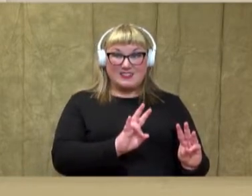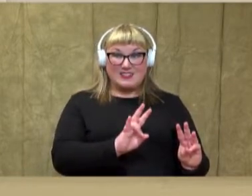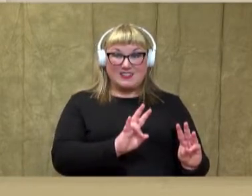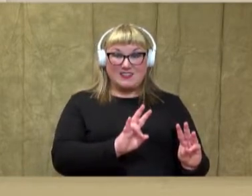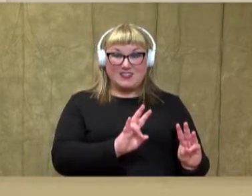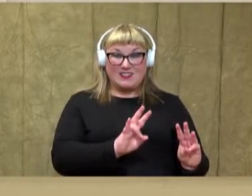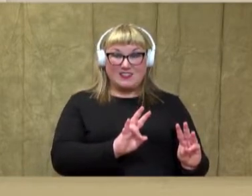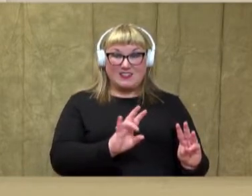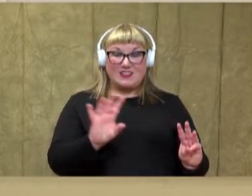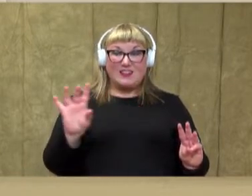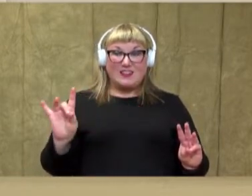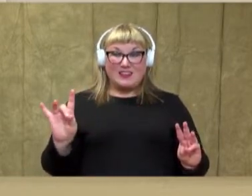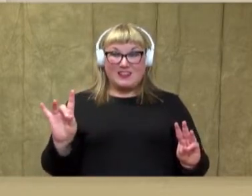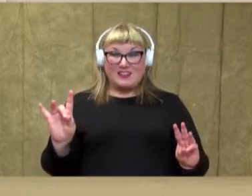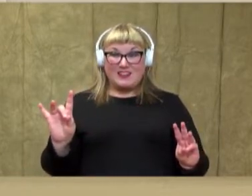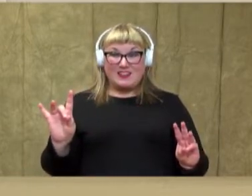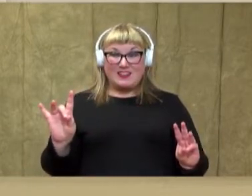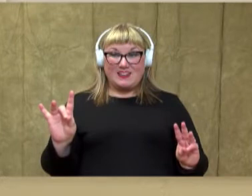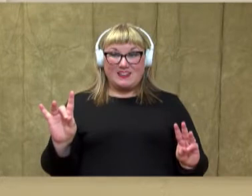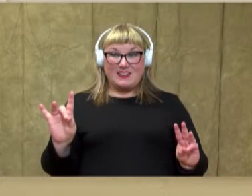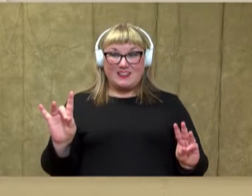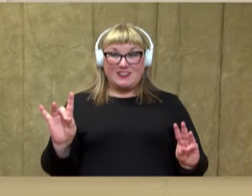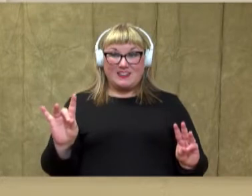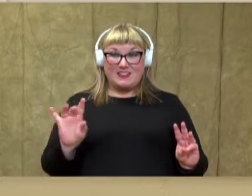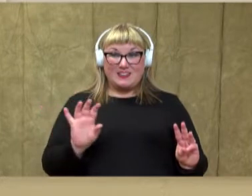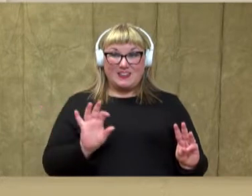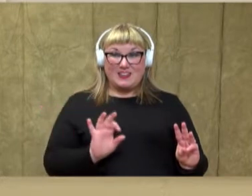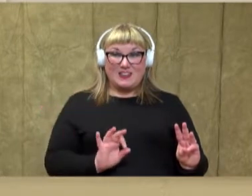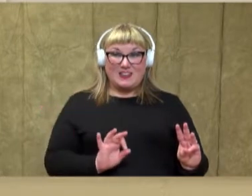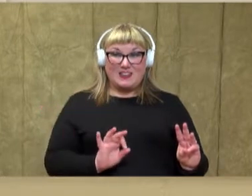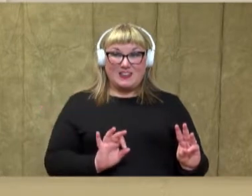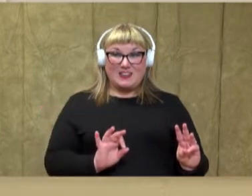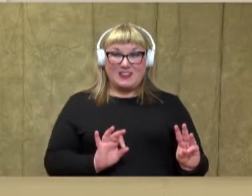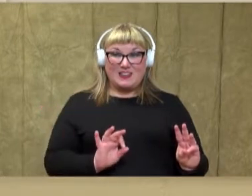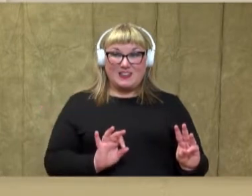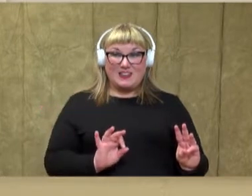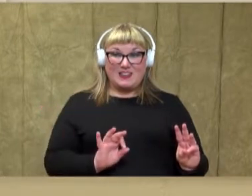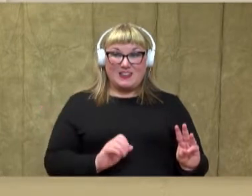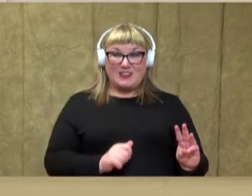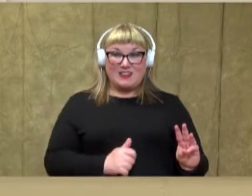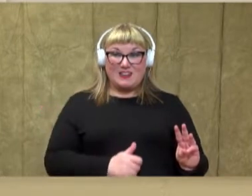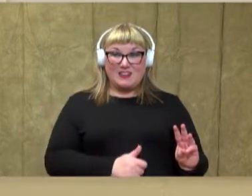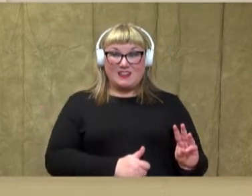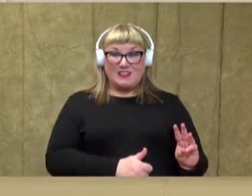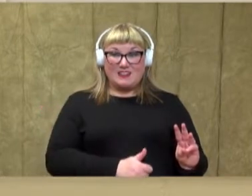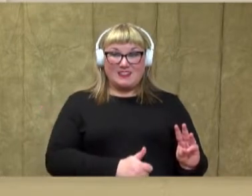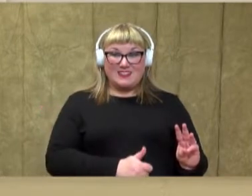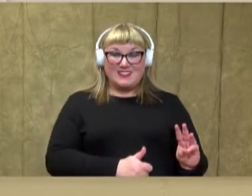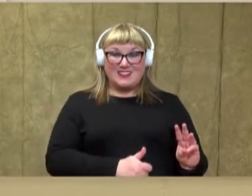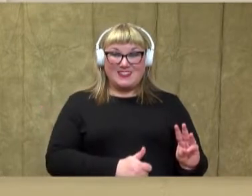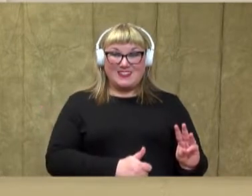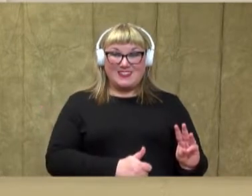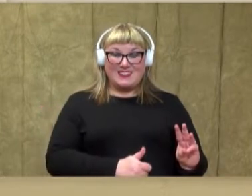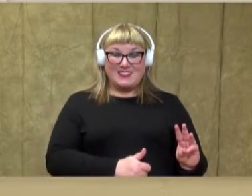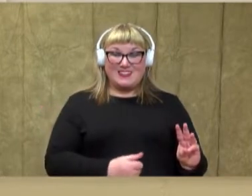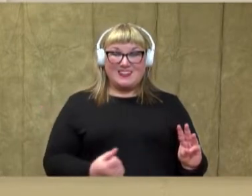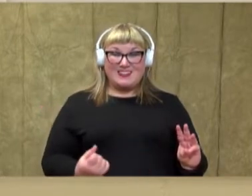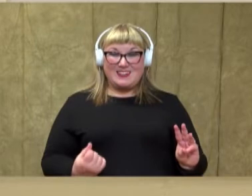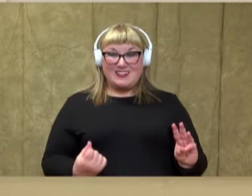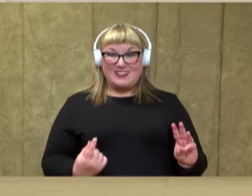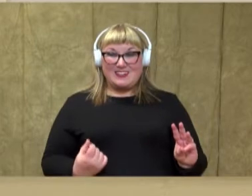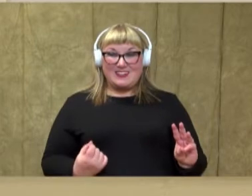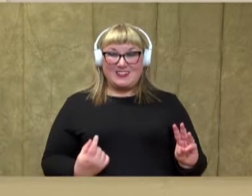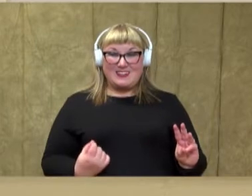6, 7, 8, 9, 10,